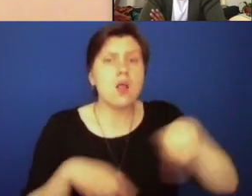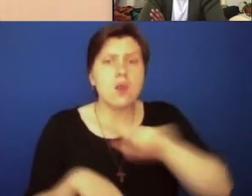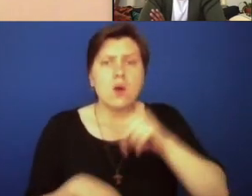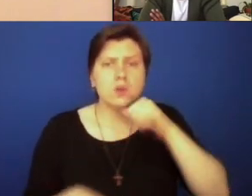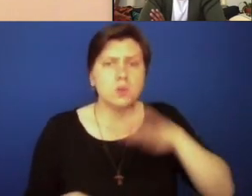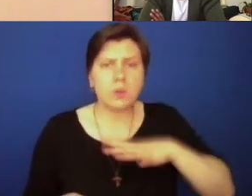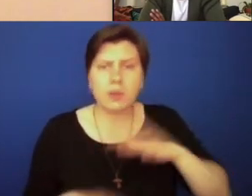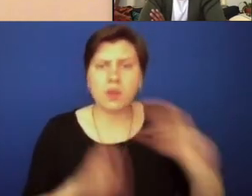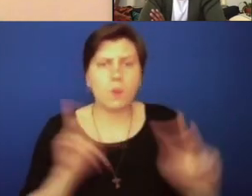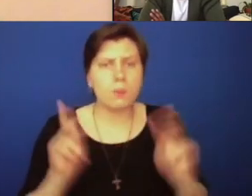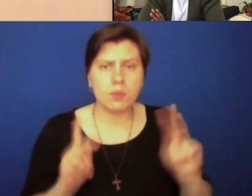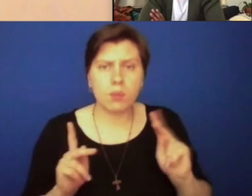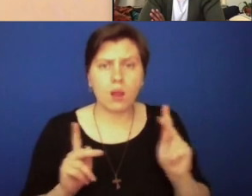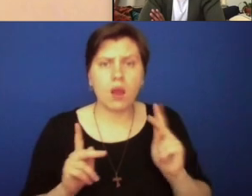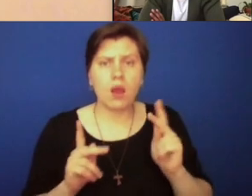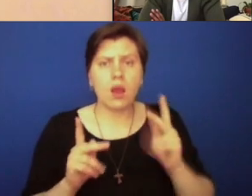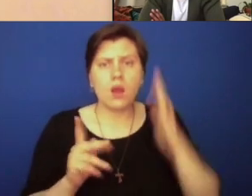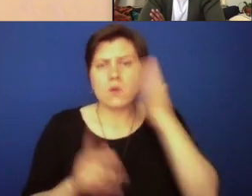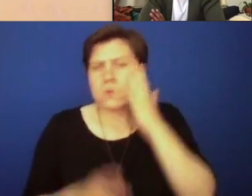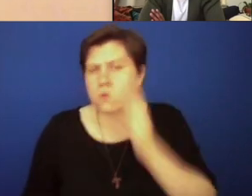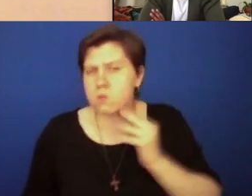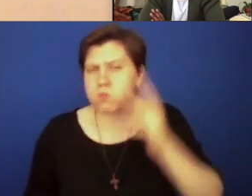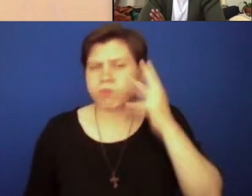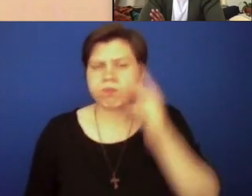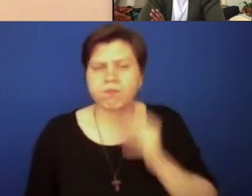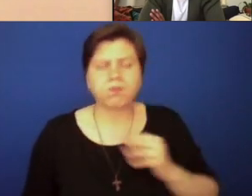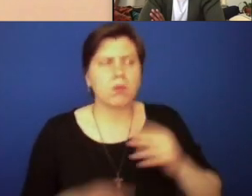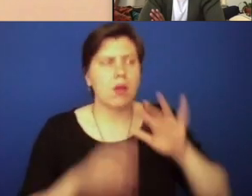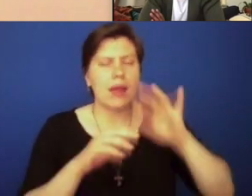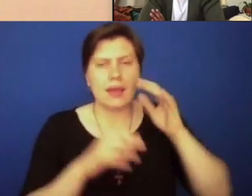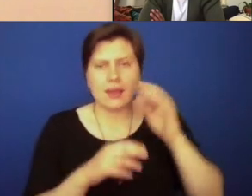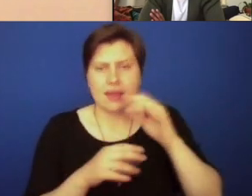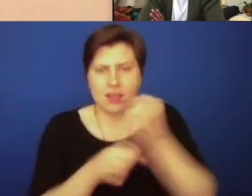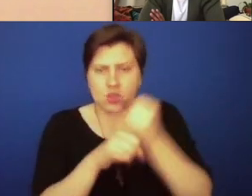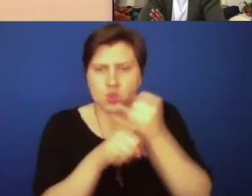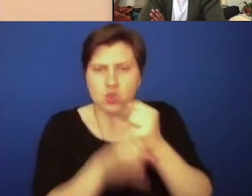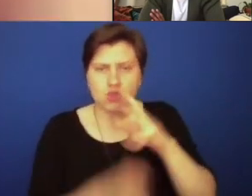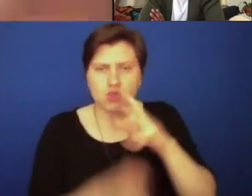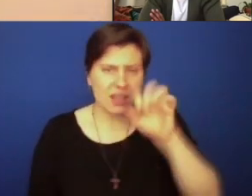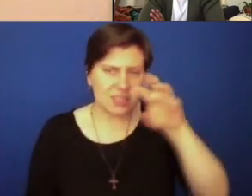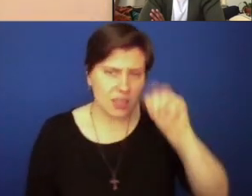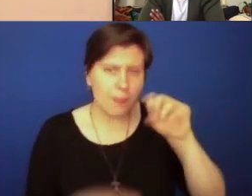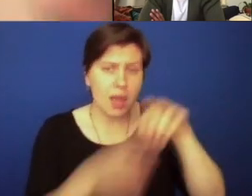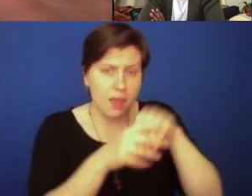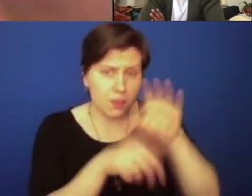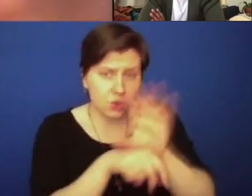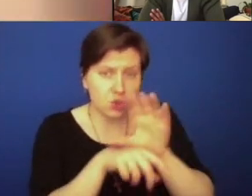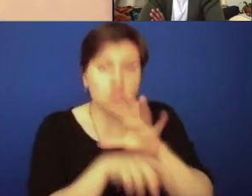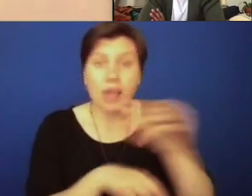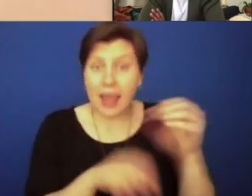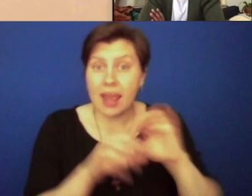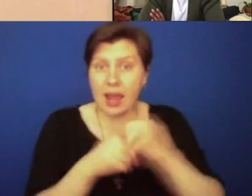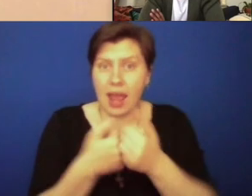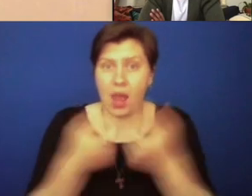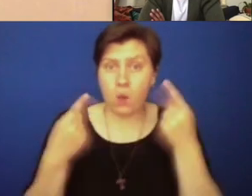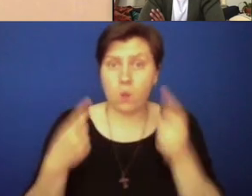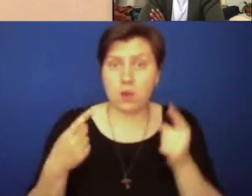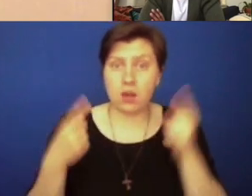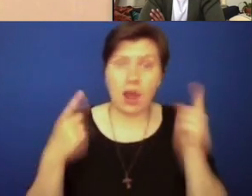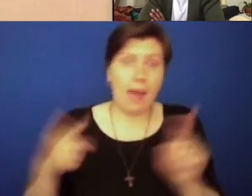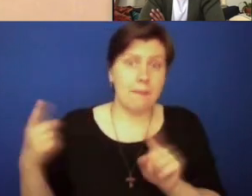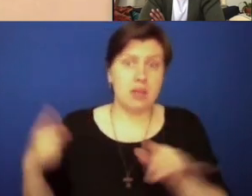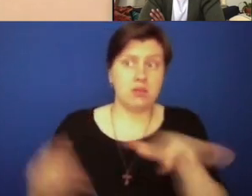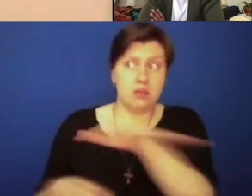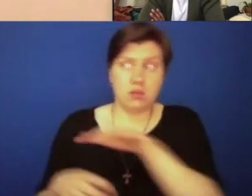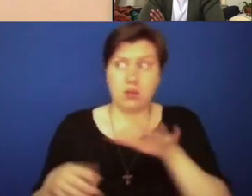intimate knowledge of the ways in which institutional racism worked within the church and also the ways in which it played out in the urban north where